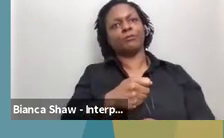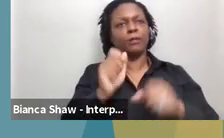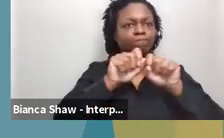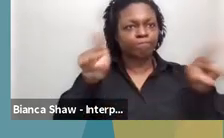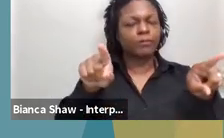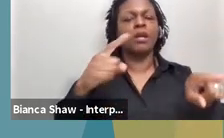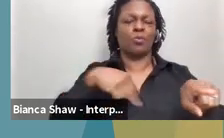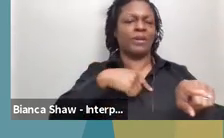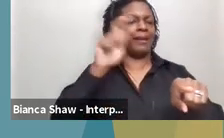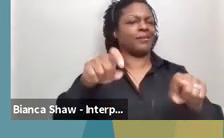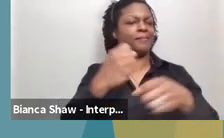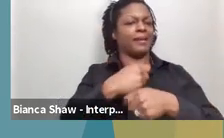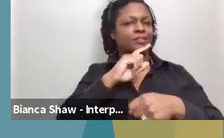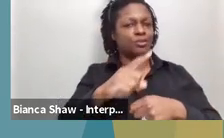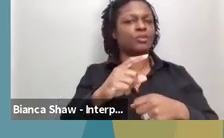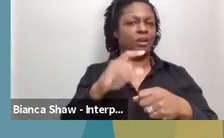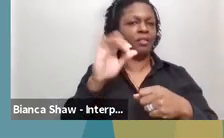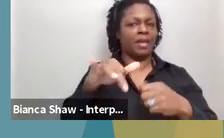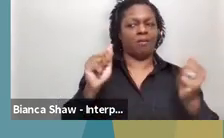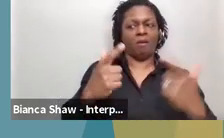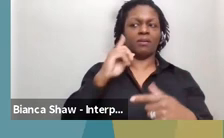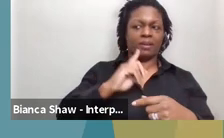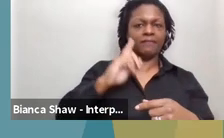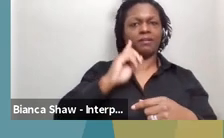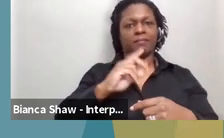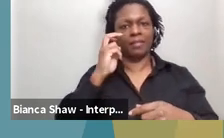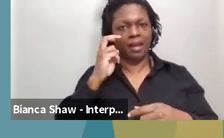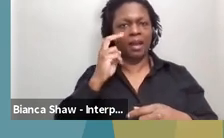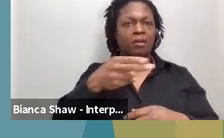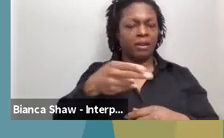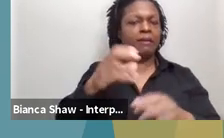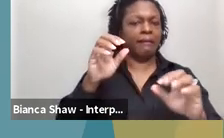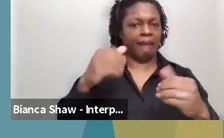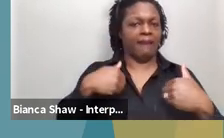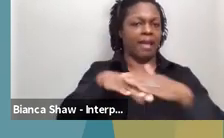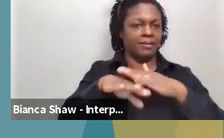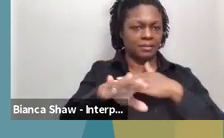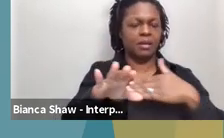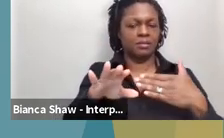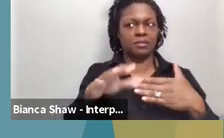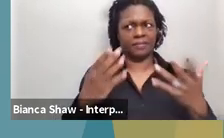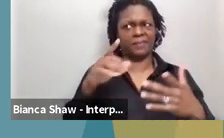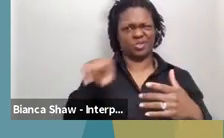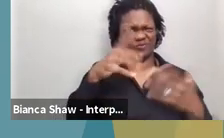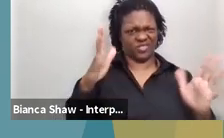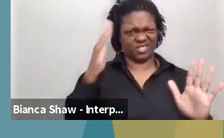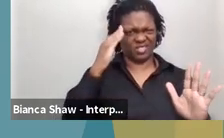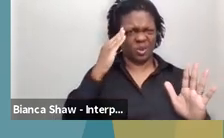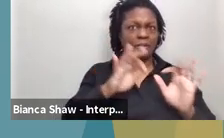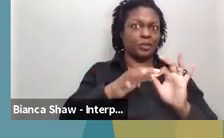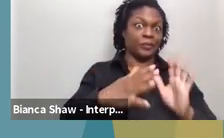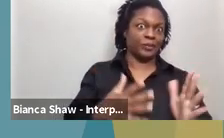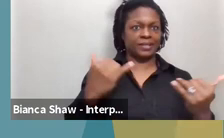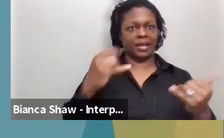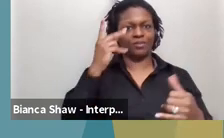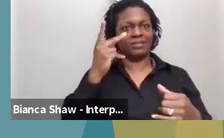information was accessible to the Deaf, Deaf-Blind and hard of hearing community. Um, you probably all are very familiar with the interpreters now that you